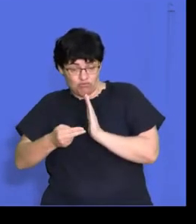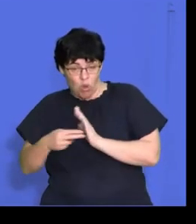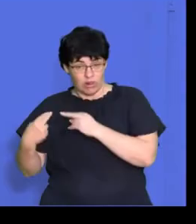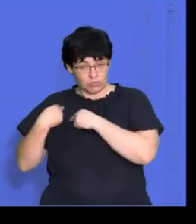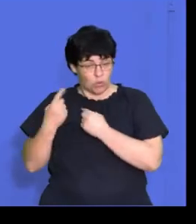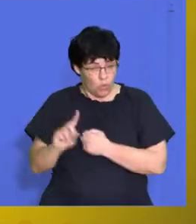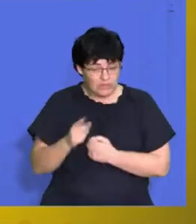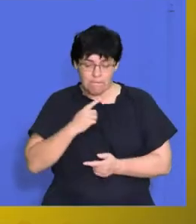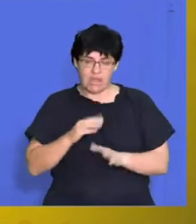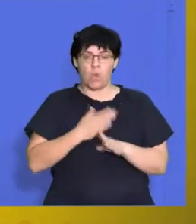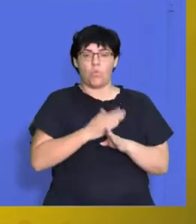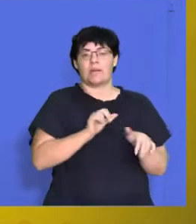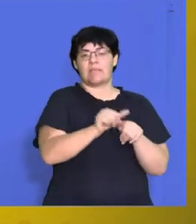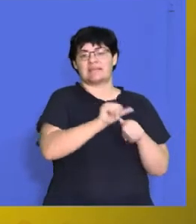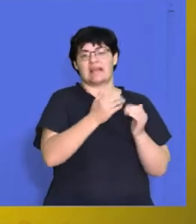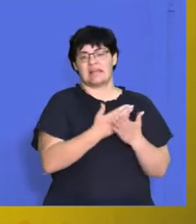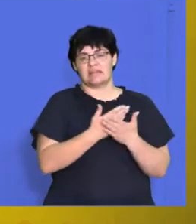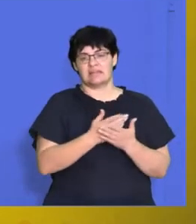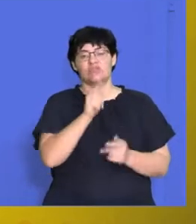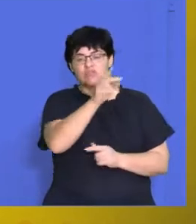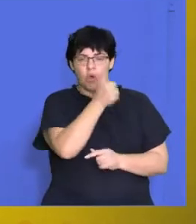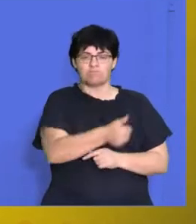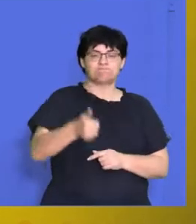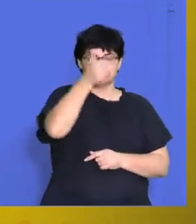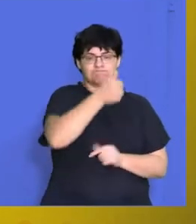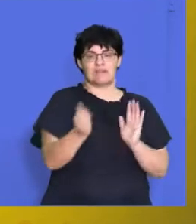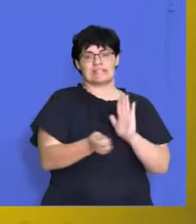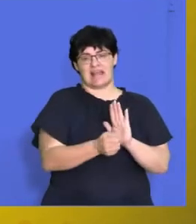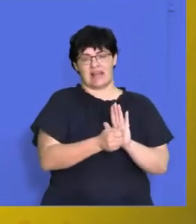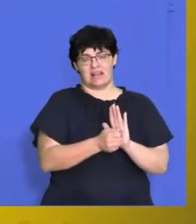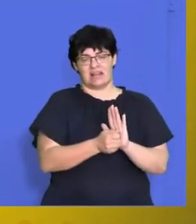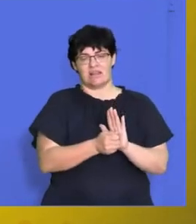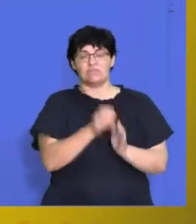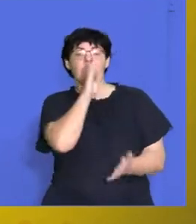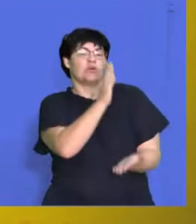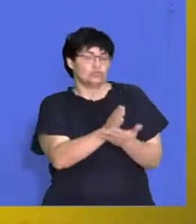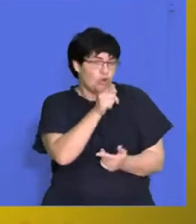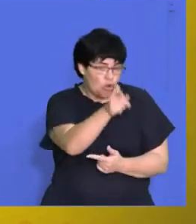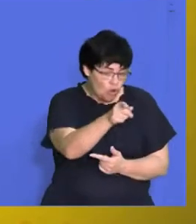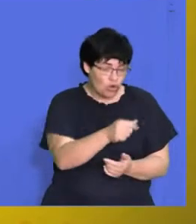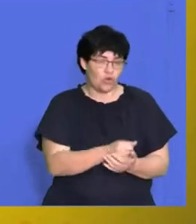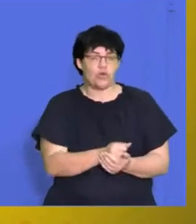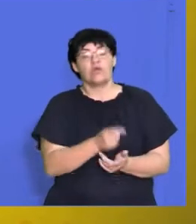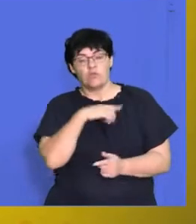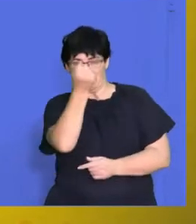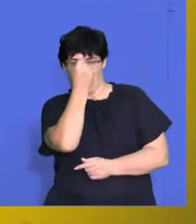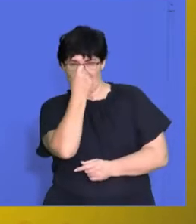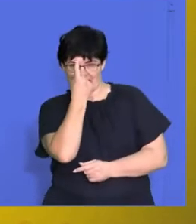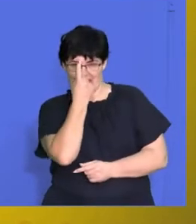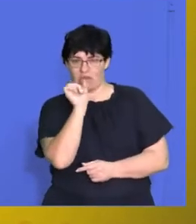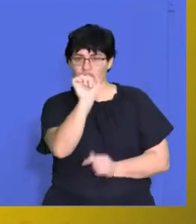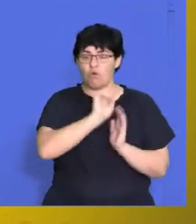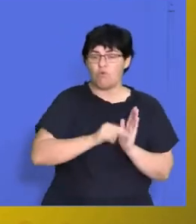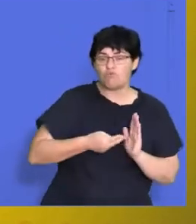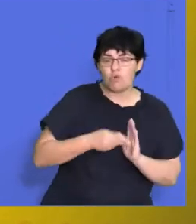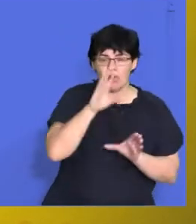So you can be like, right, your role is head of sales, so make sure that you understand what your